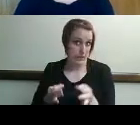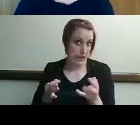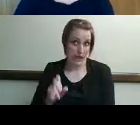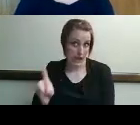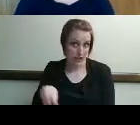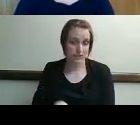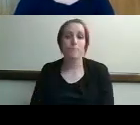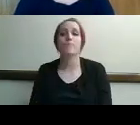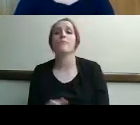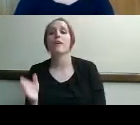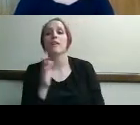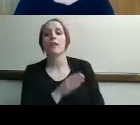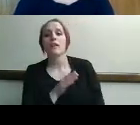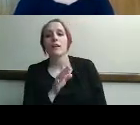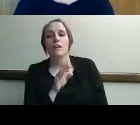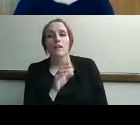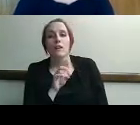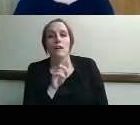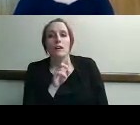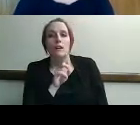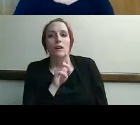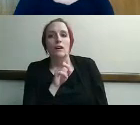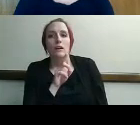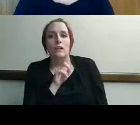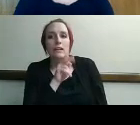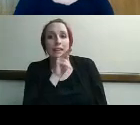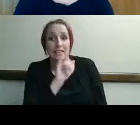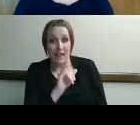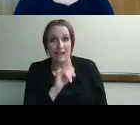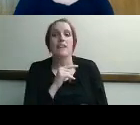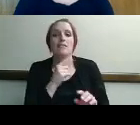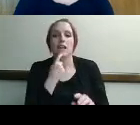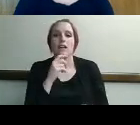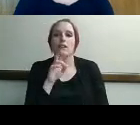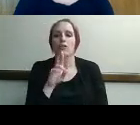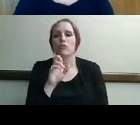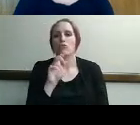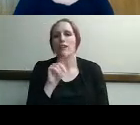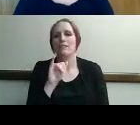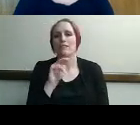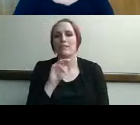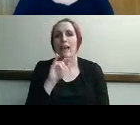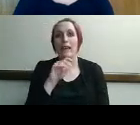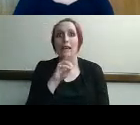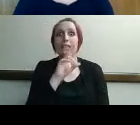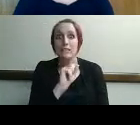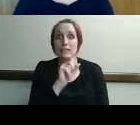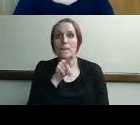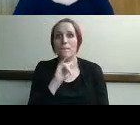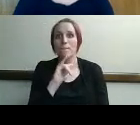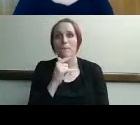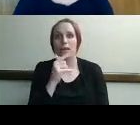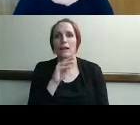diagnosis would be uh retinitis pigmentosa because that's the vision loss that goes with usher syndrome